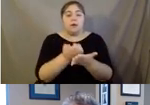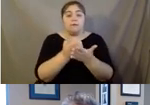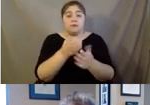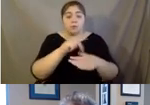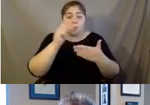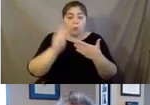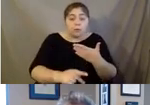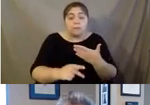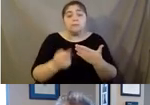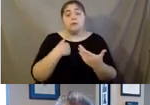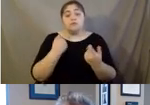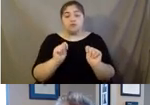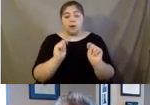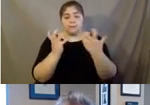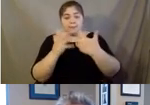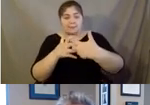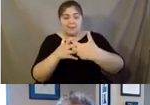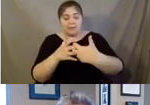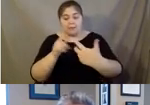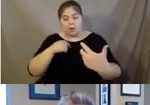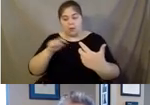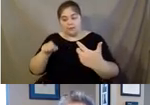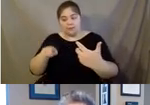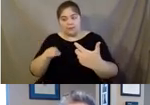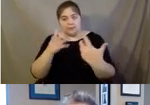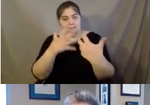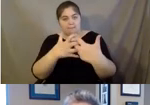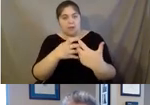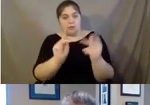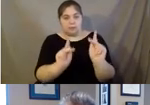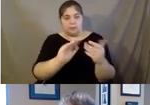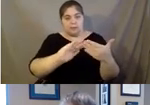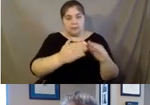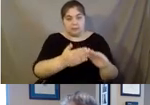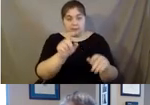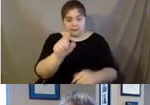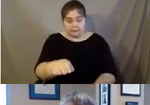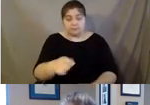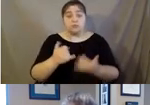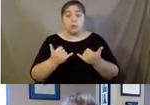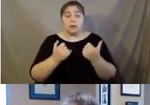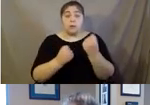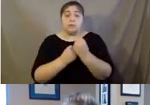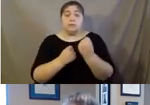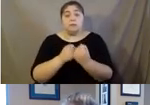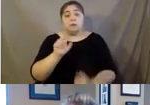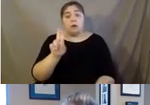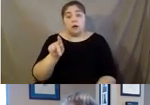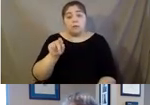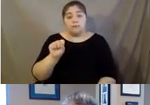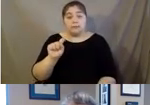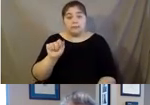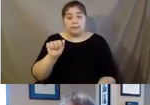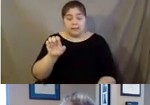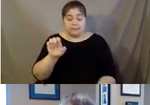audiences. Now locally, we are, um, sponsored by Upstate Medical University, and some of our partner